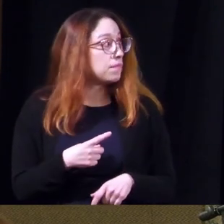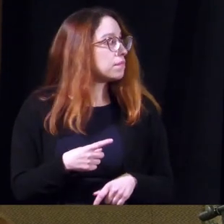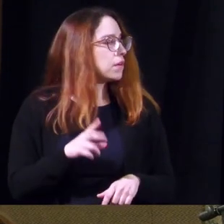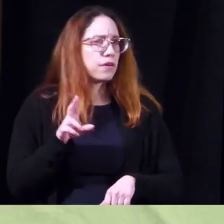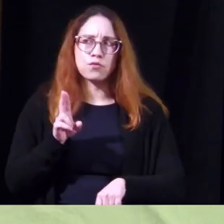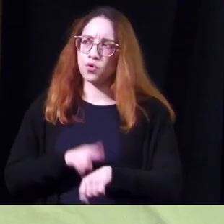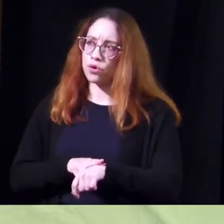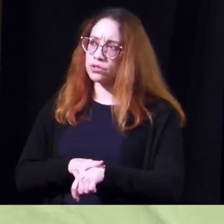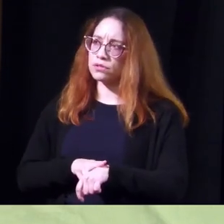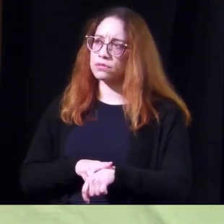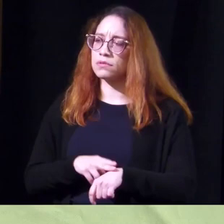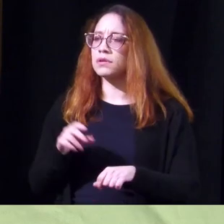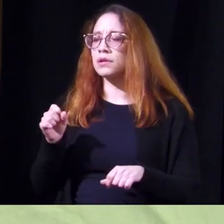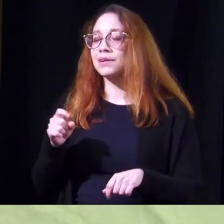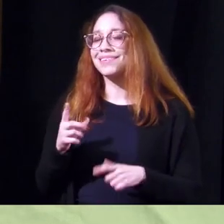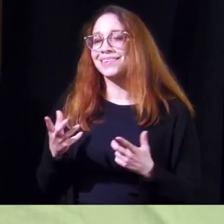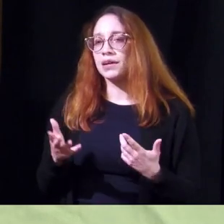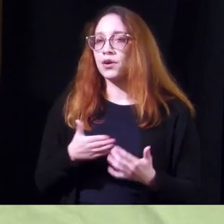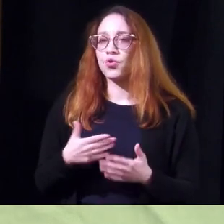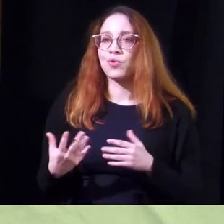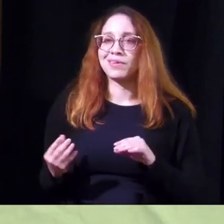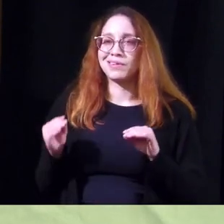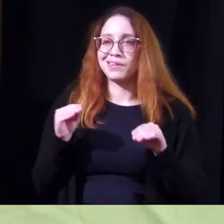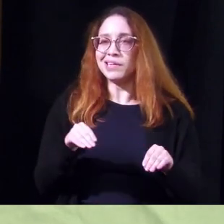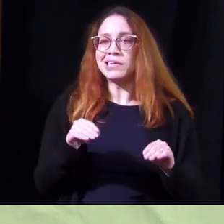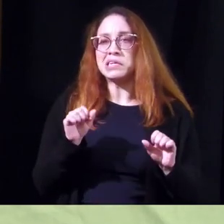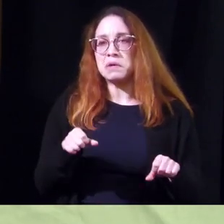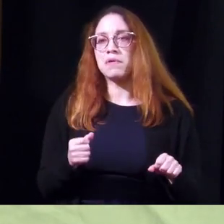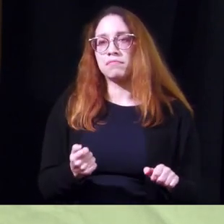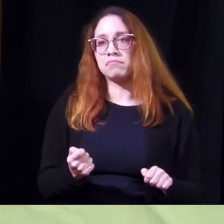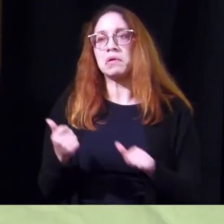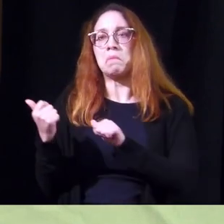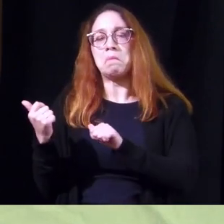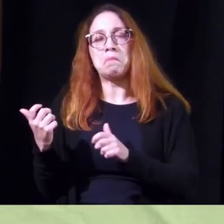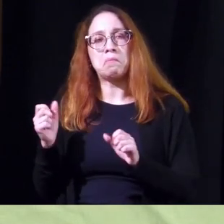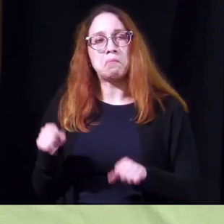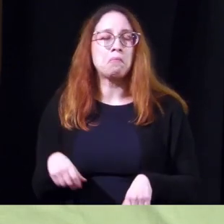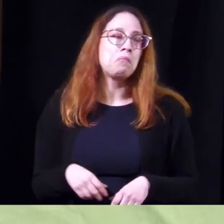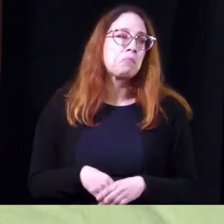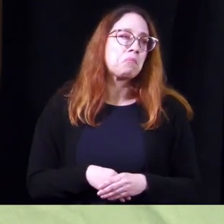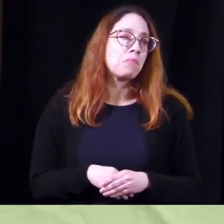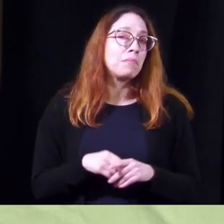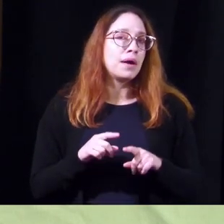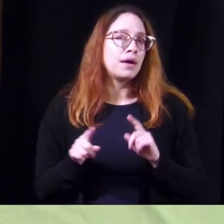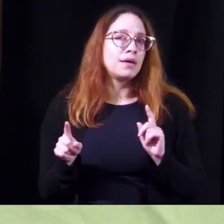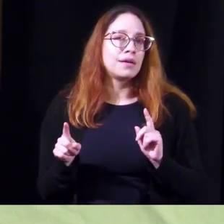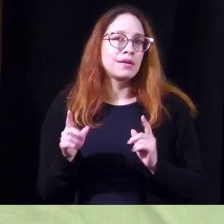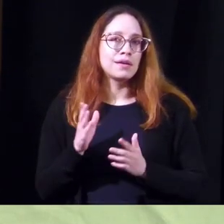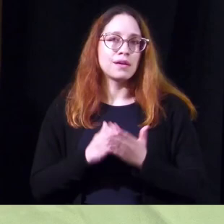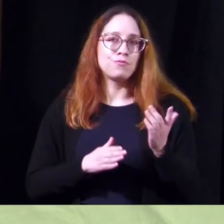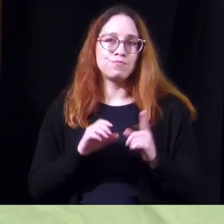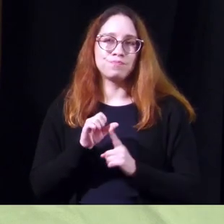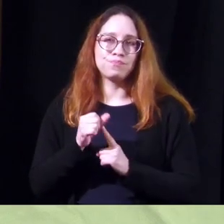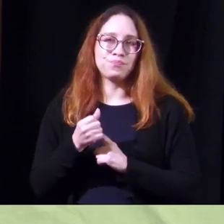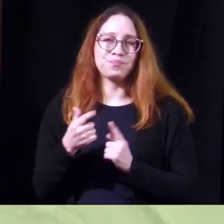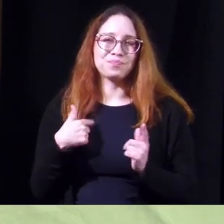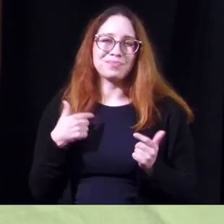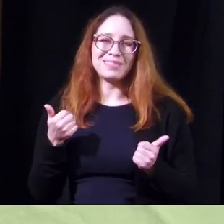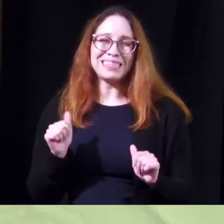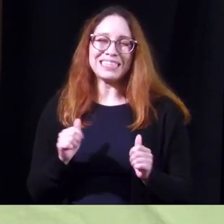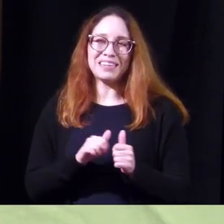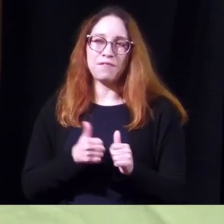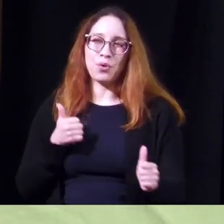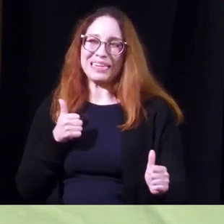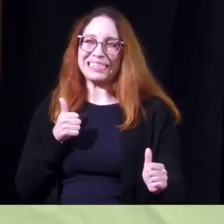of course yes i mean anything we put in can pretty much be removed um but some cases i i try to